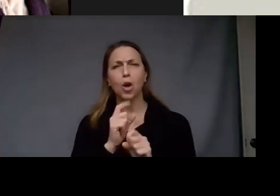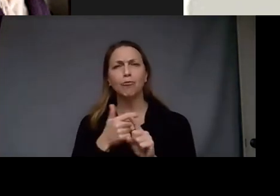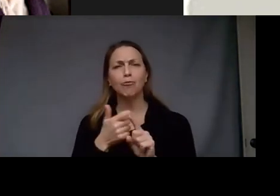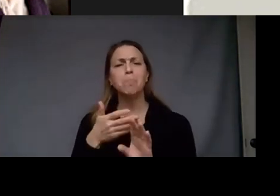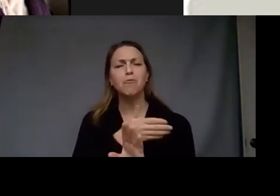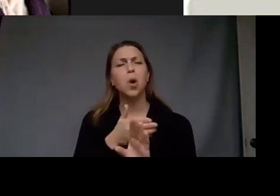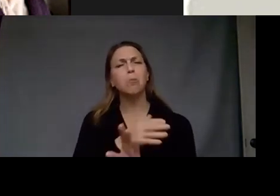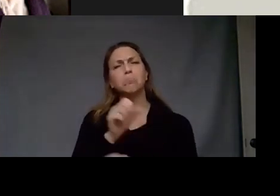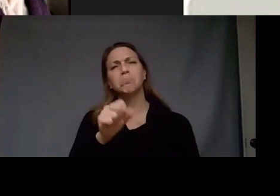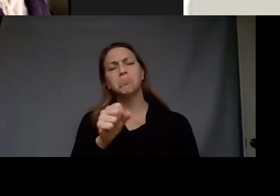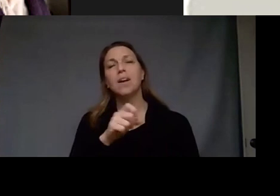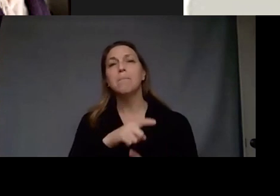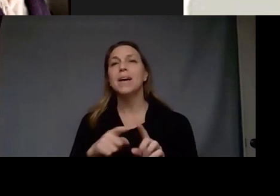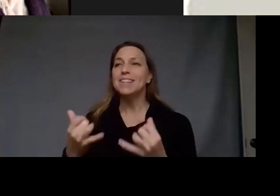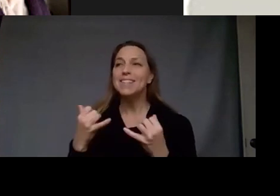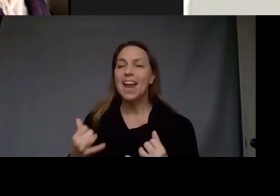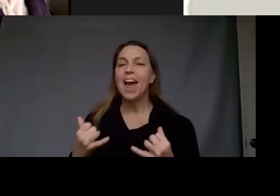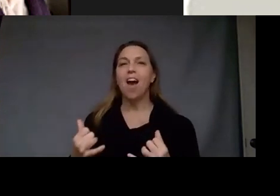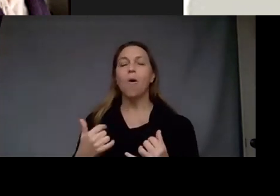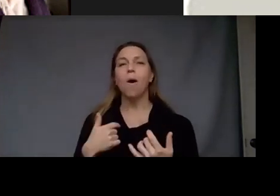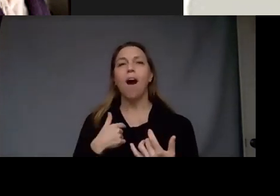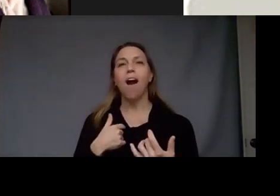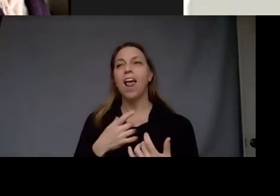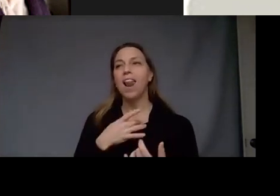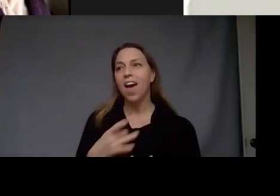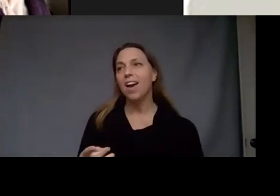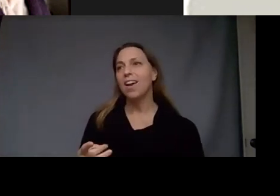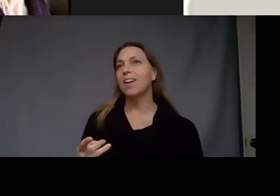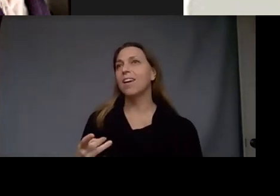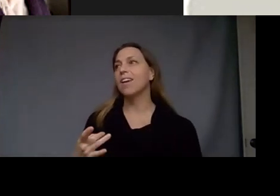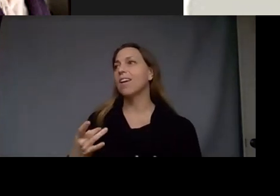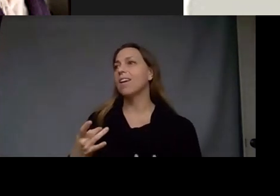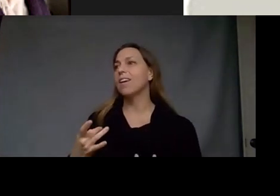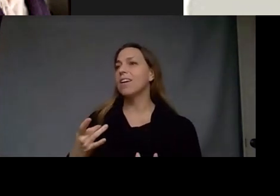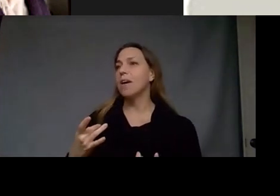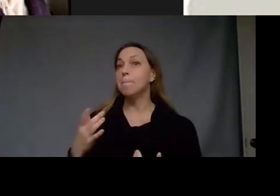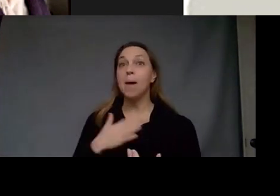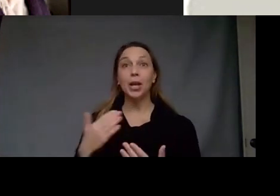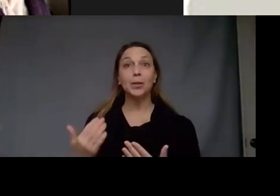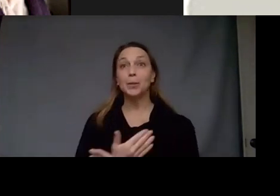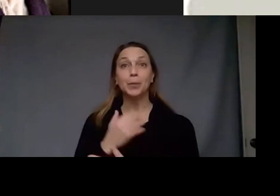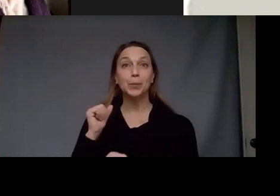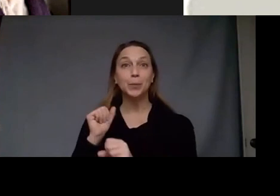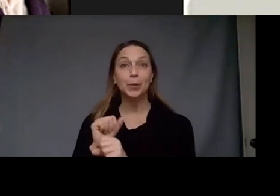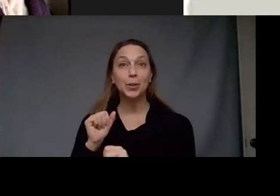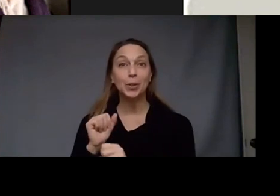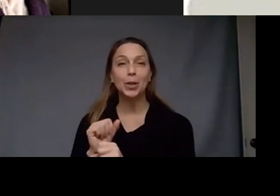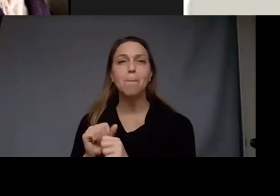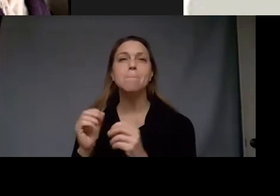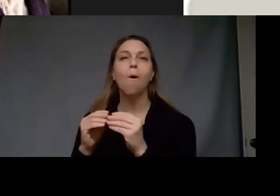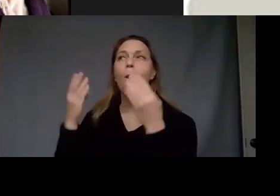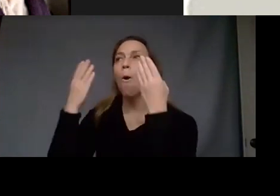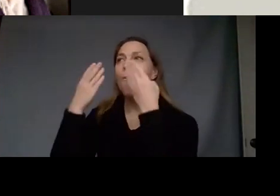really now like the idea that my new work is more open